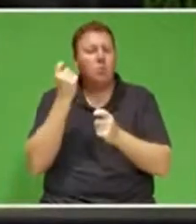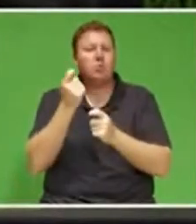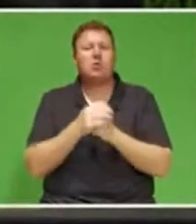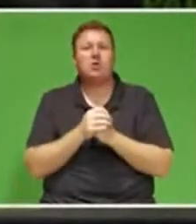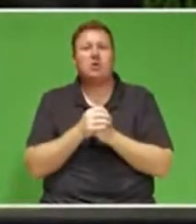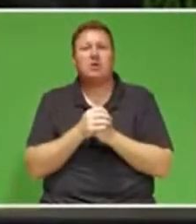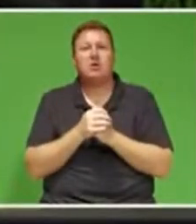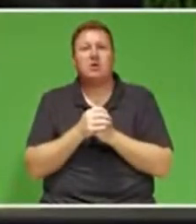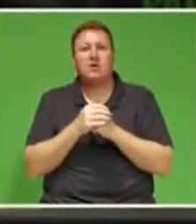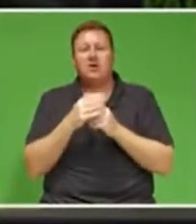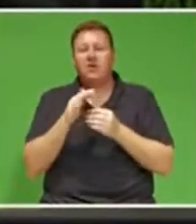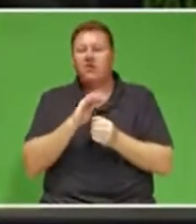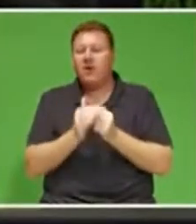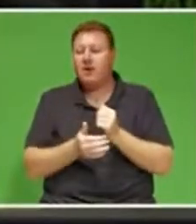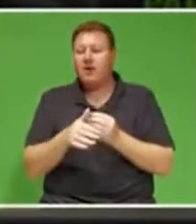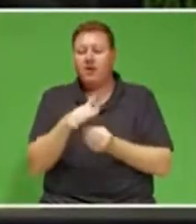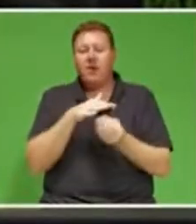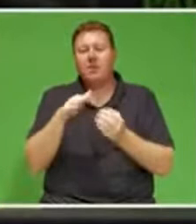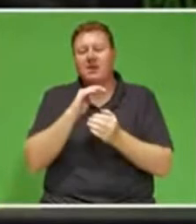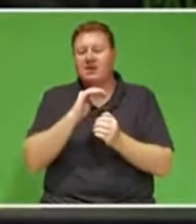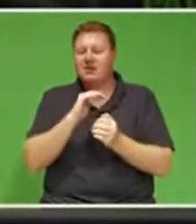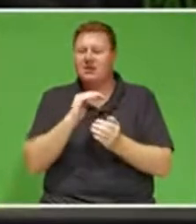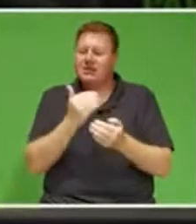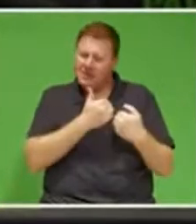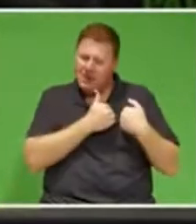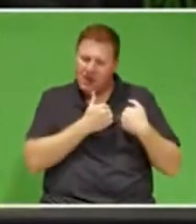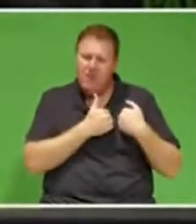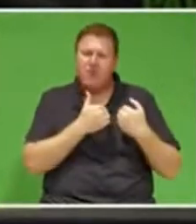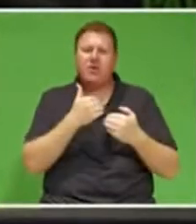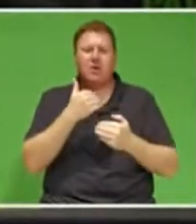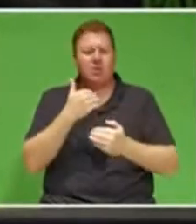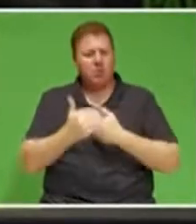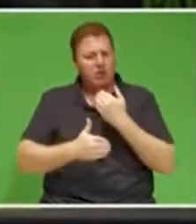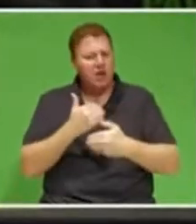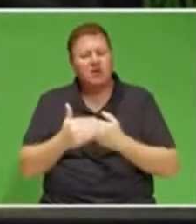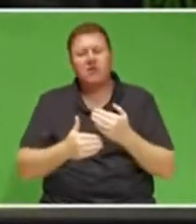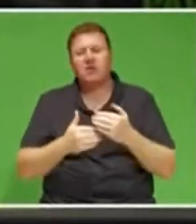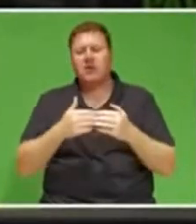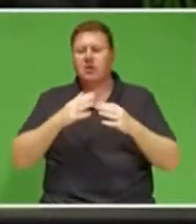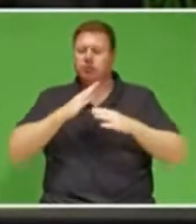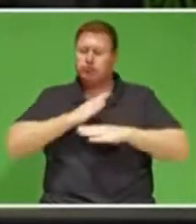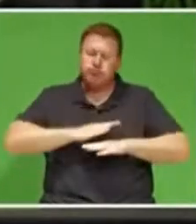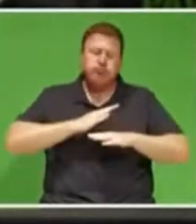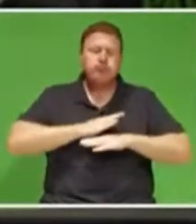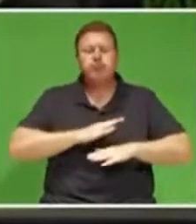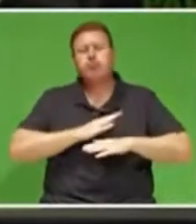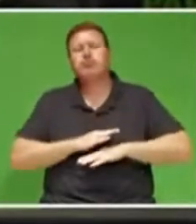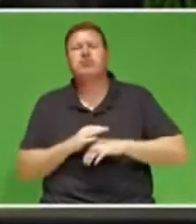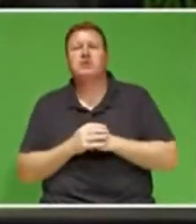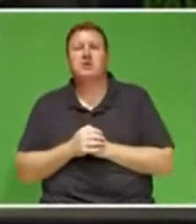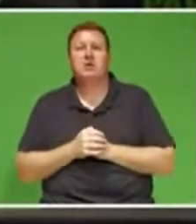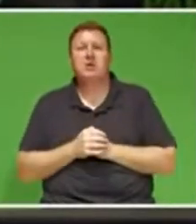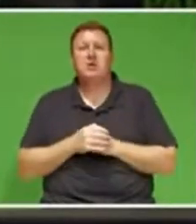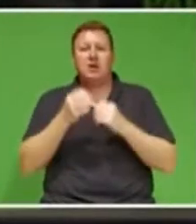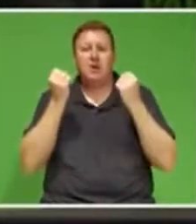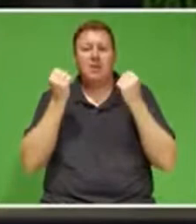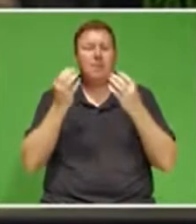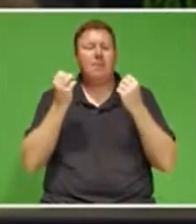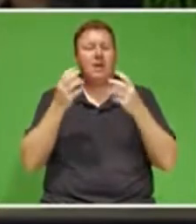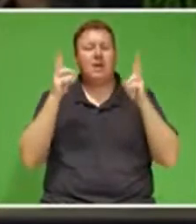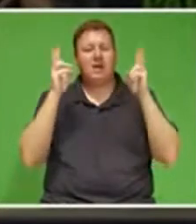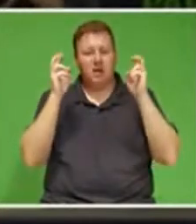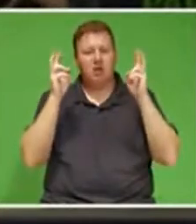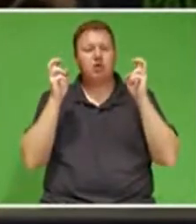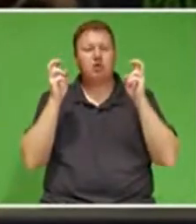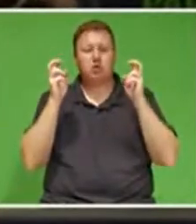may be safe, productive, and be content. While there are many issues on which